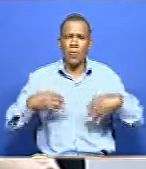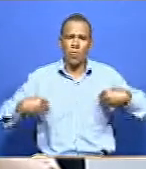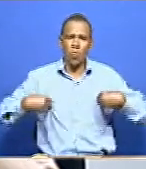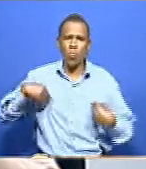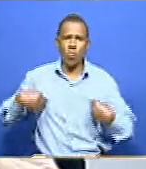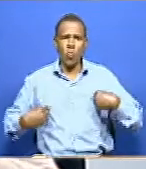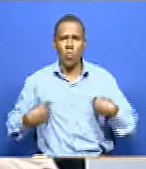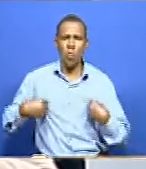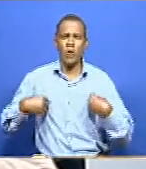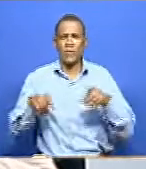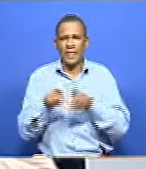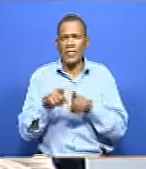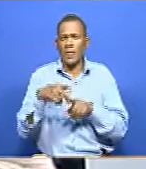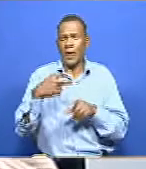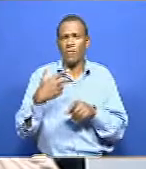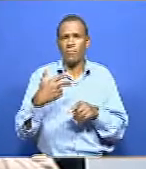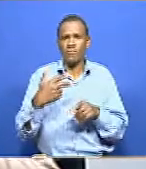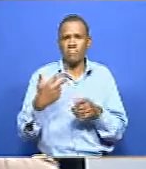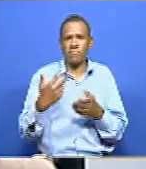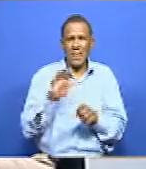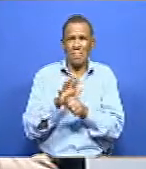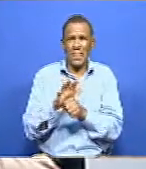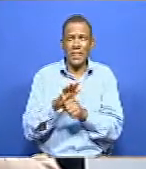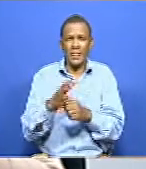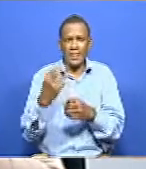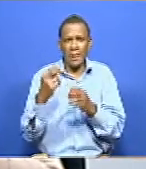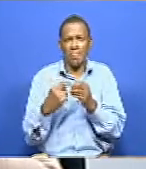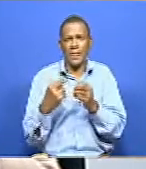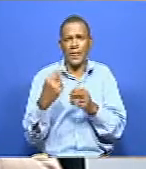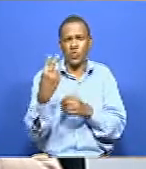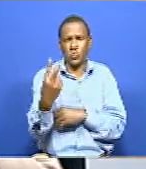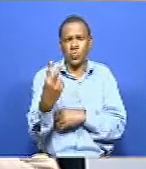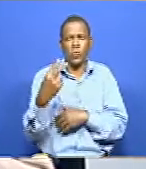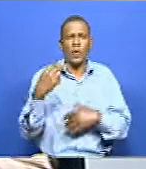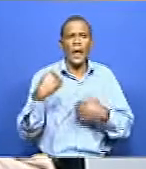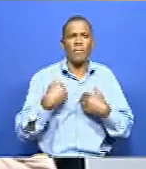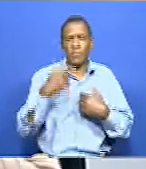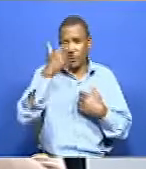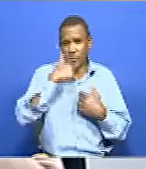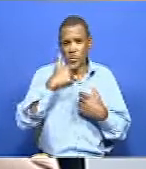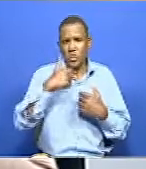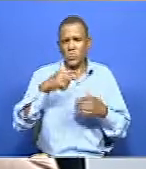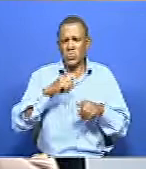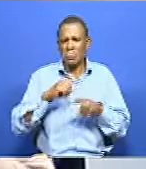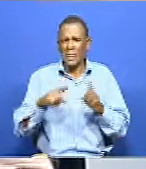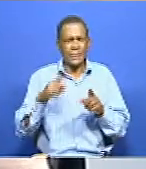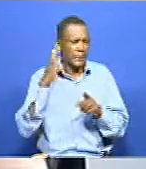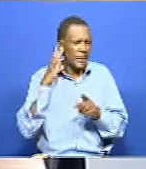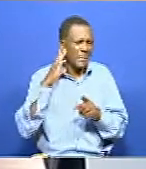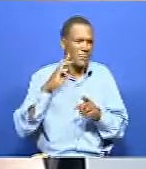followed by visual disability. And again, so we're still lagging behind. Deaf is still lagging behind representation.